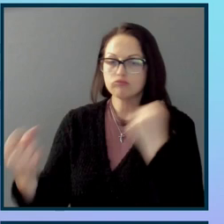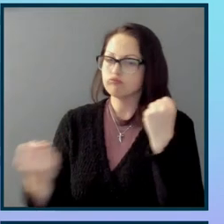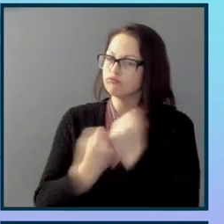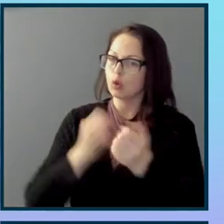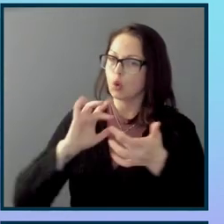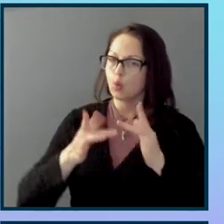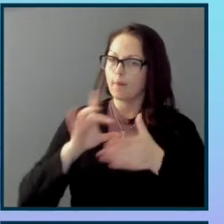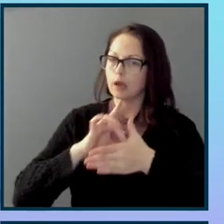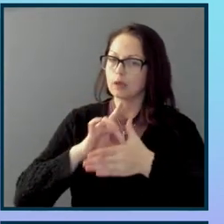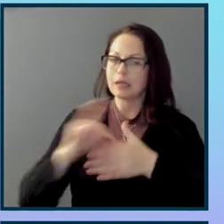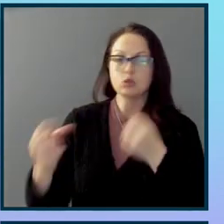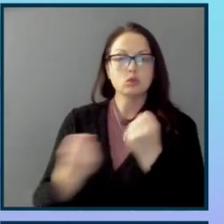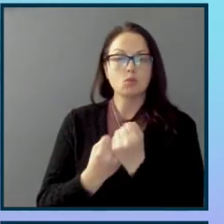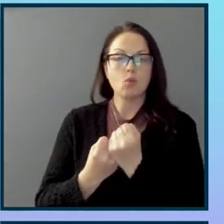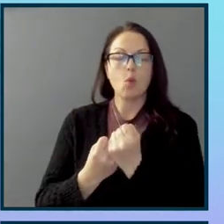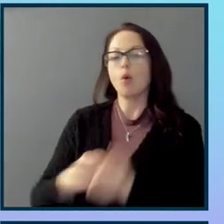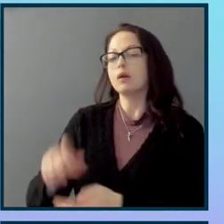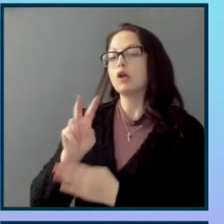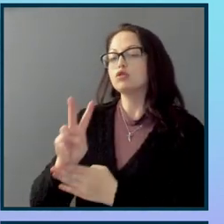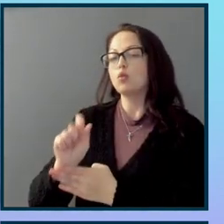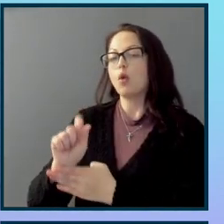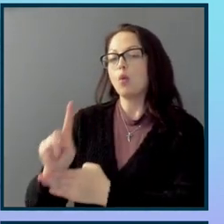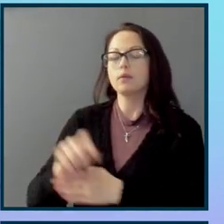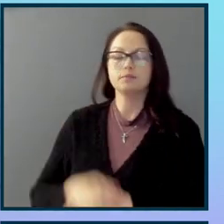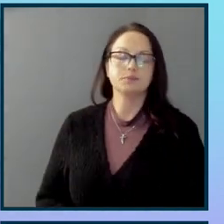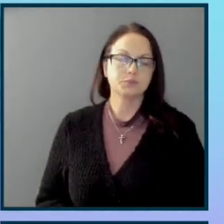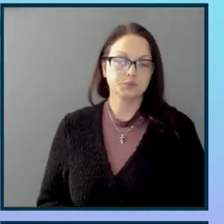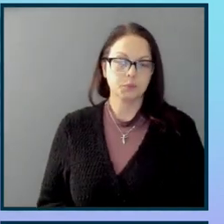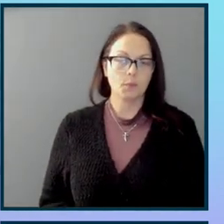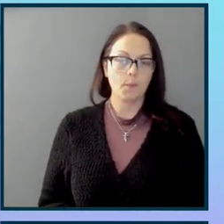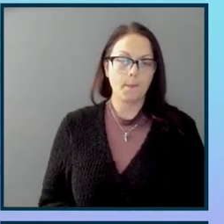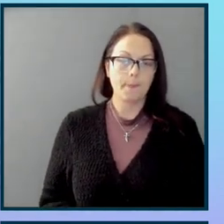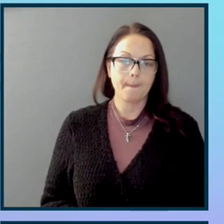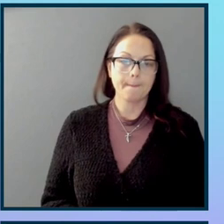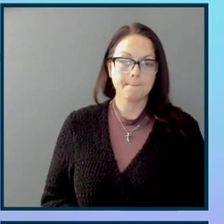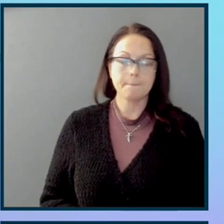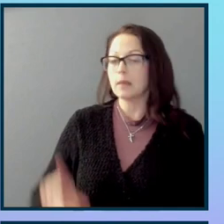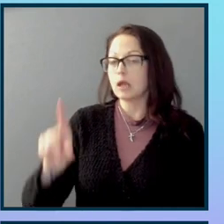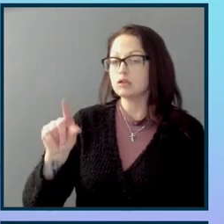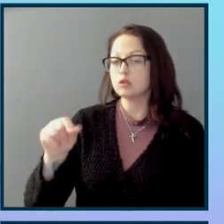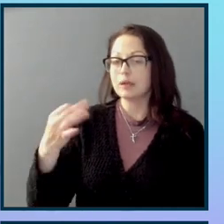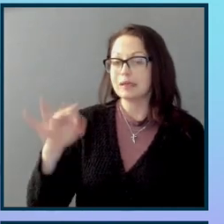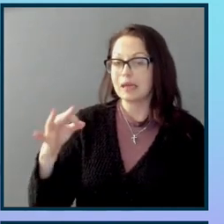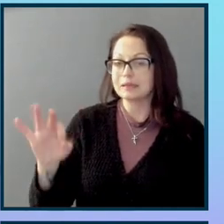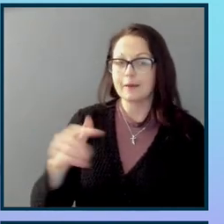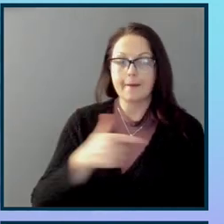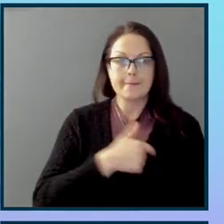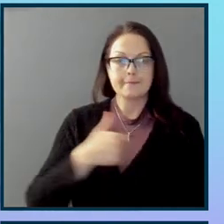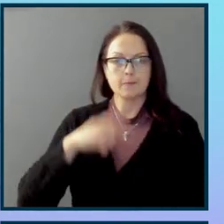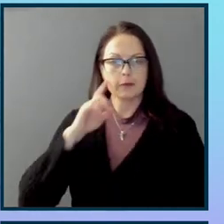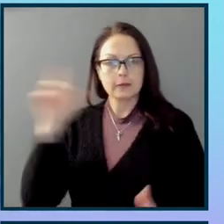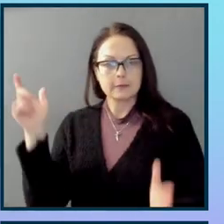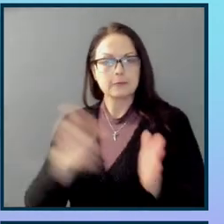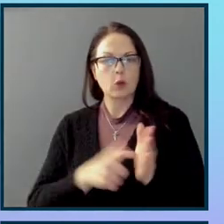Guidelines 2.1. In 2019, we saw agile development take hold and the trend towards